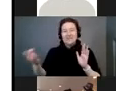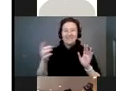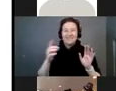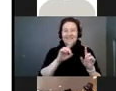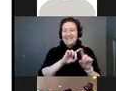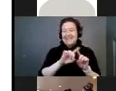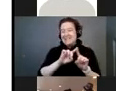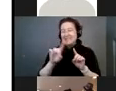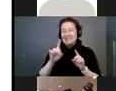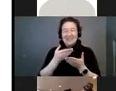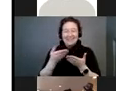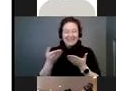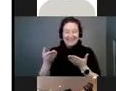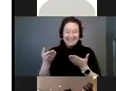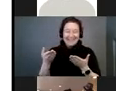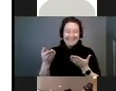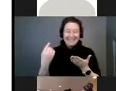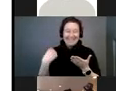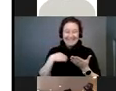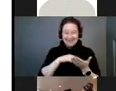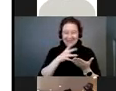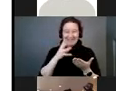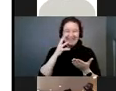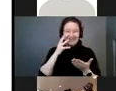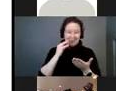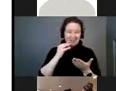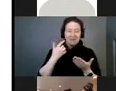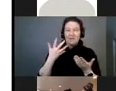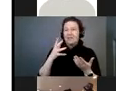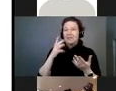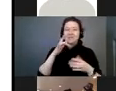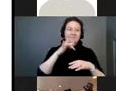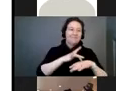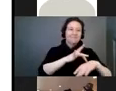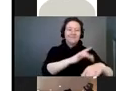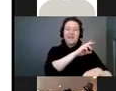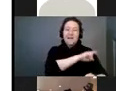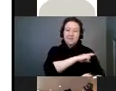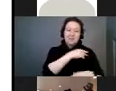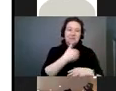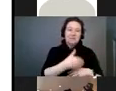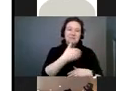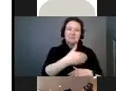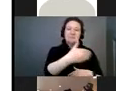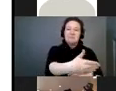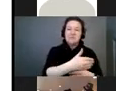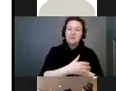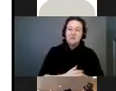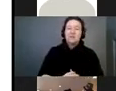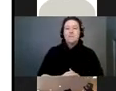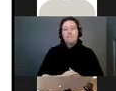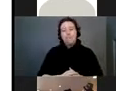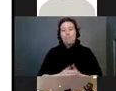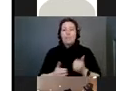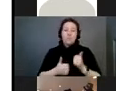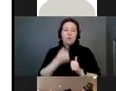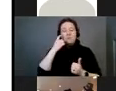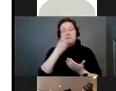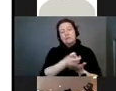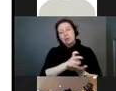things that we've done. We've been in and out of the hospital with her a bit. Mainly for seizures.